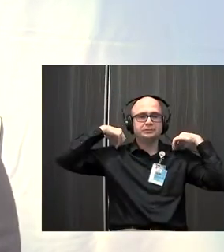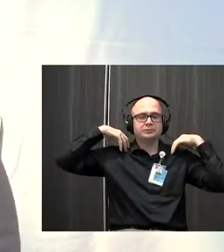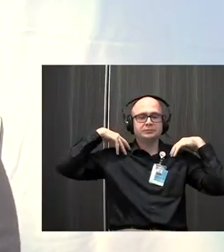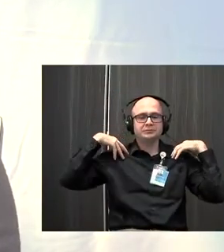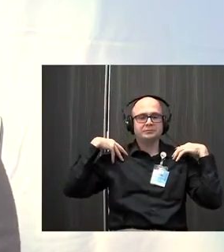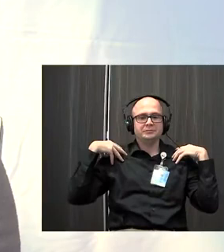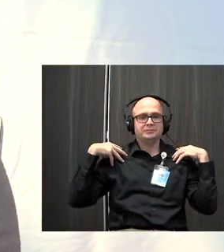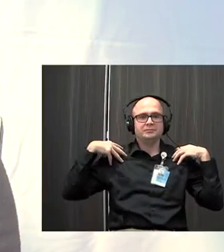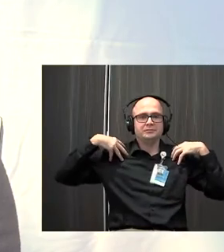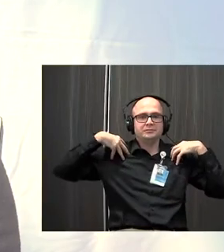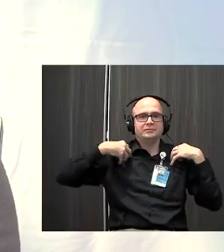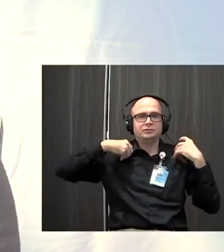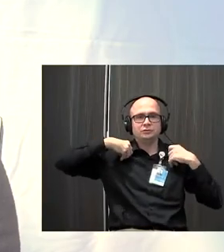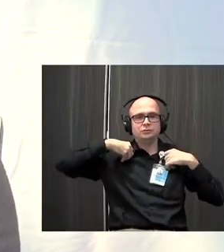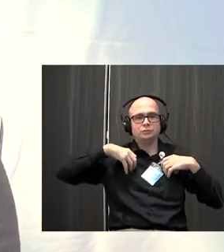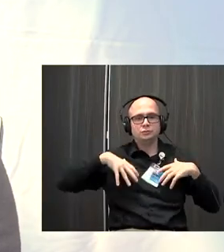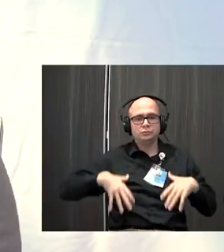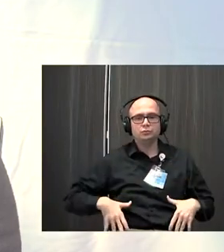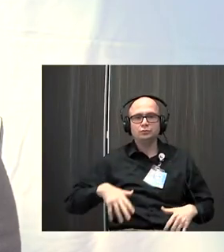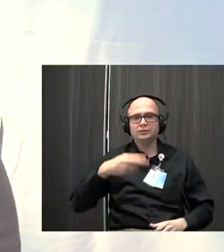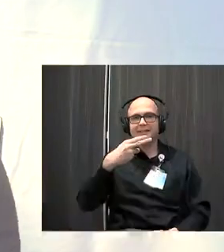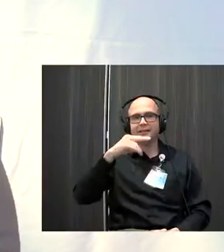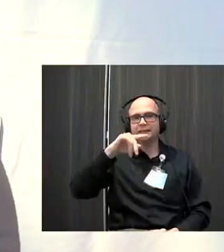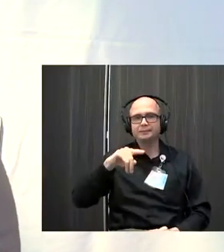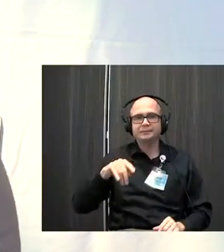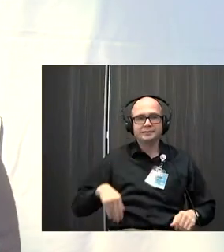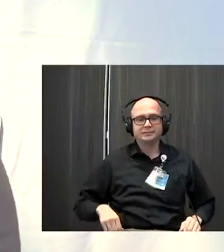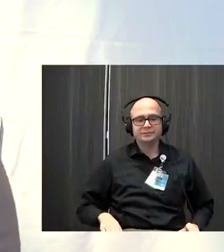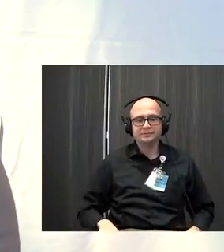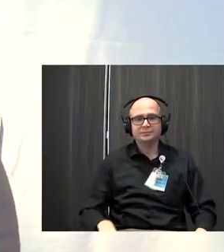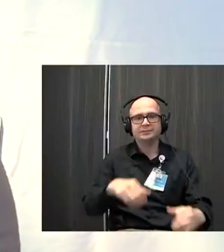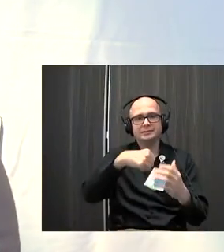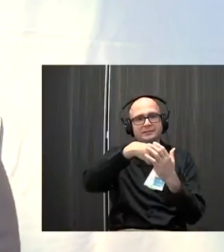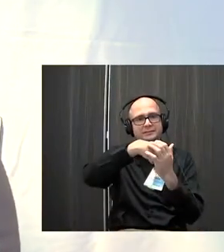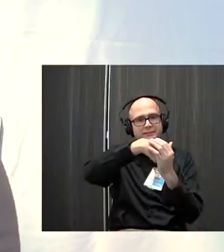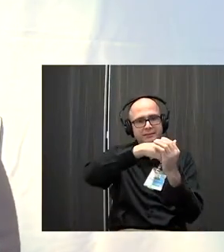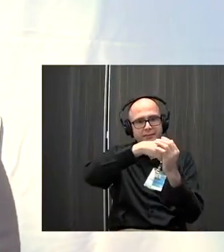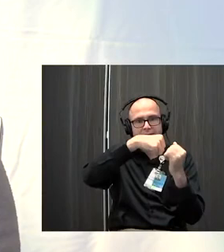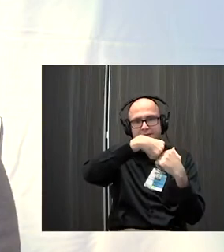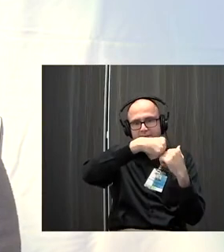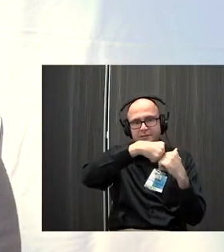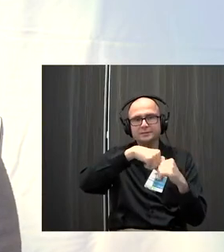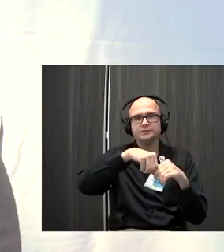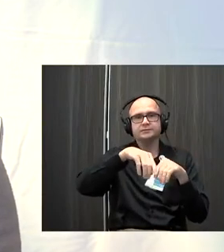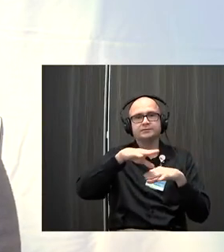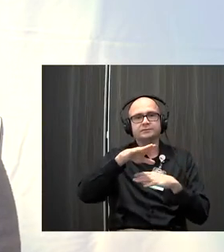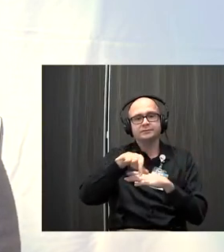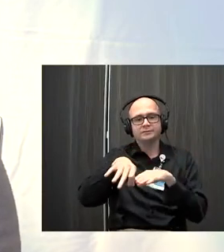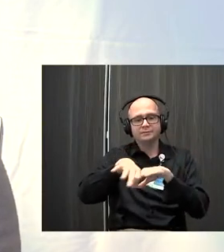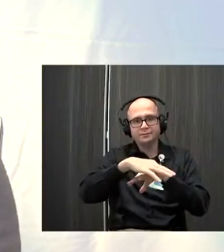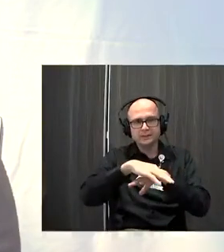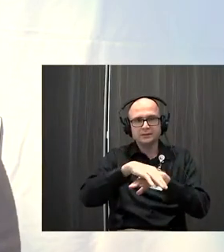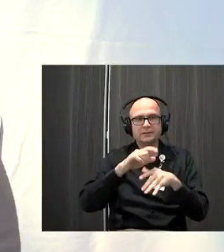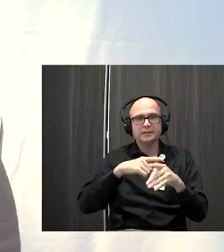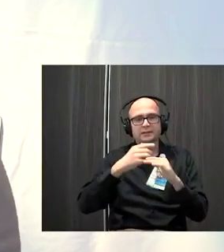The weight of the shoulders drops into the hips. The hips into the knees. The knees into the feet. And grounding